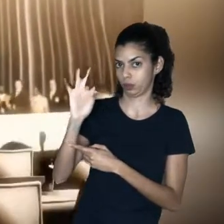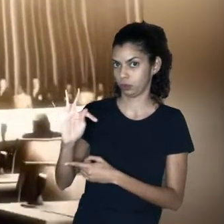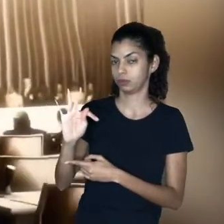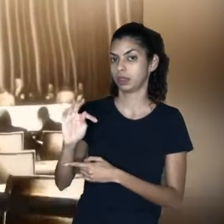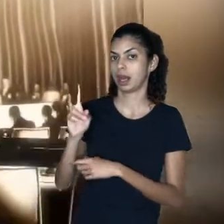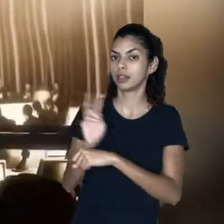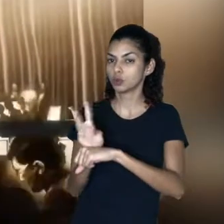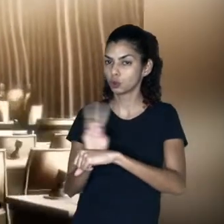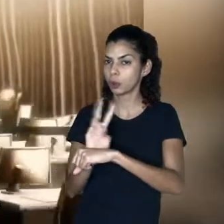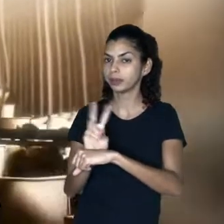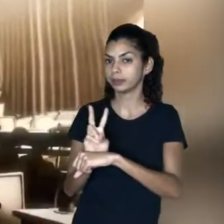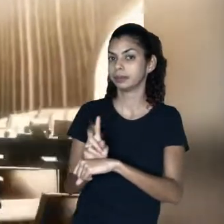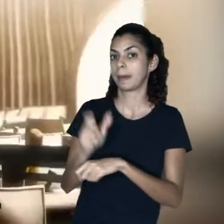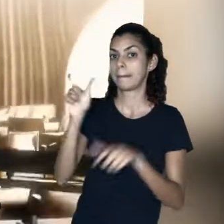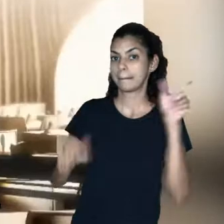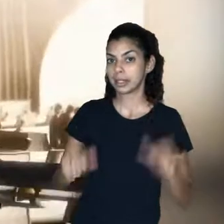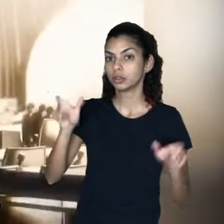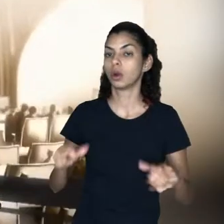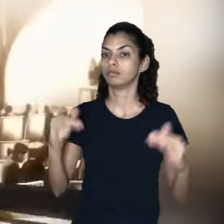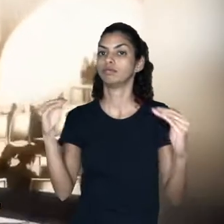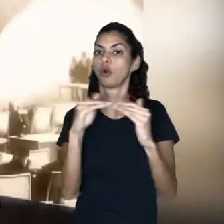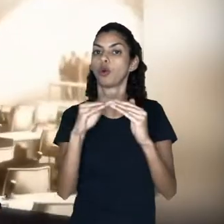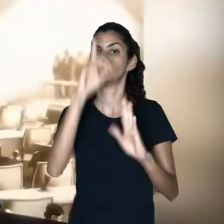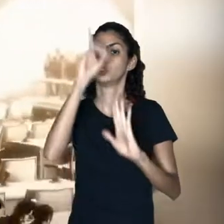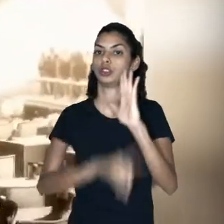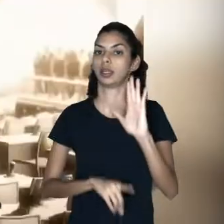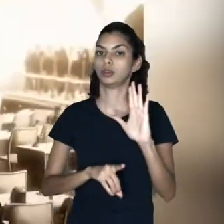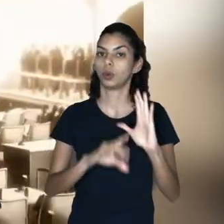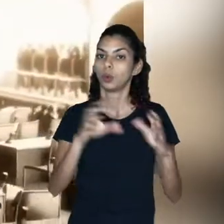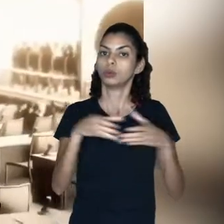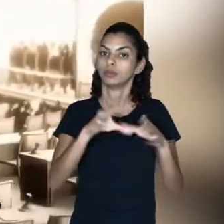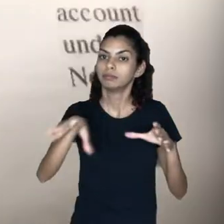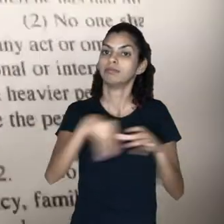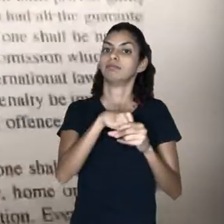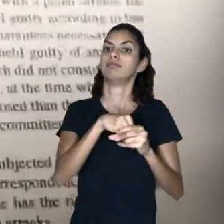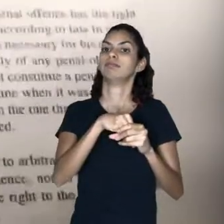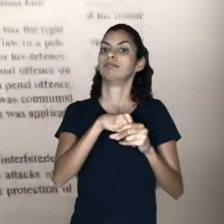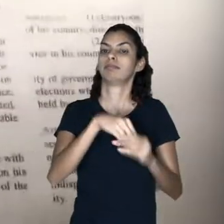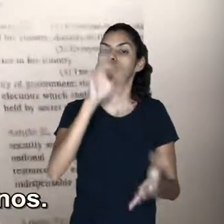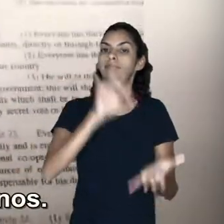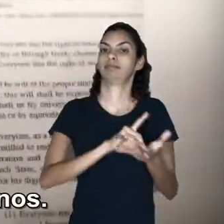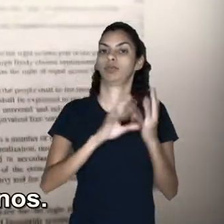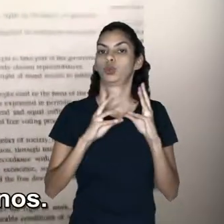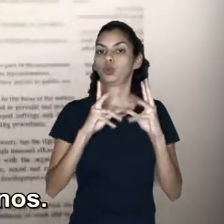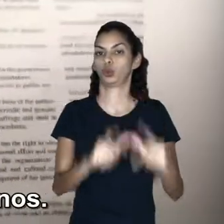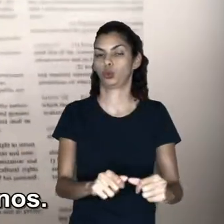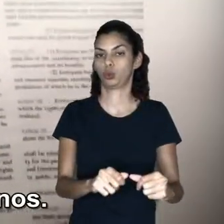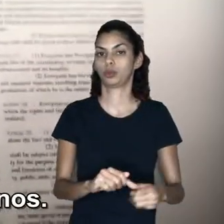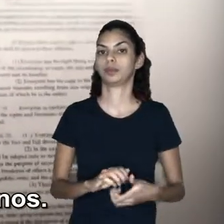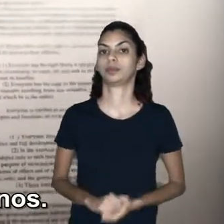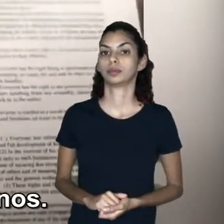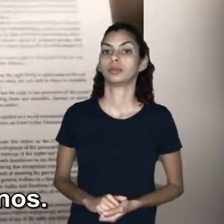agreed on a set of rights that applied to absolutely everyone. The Universal